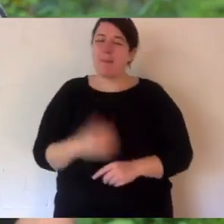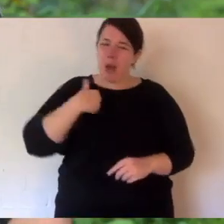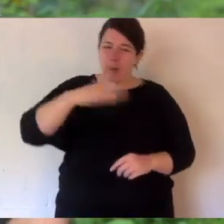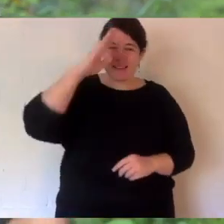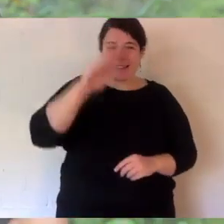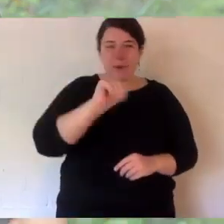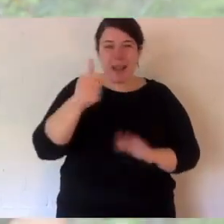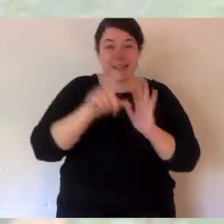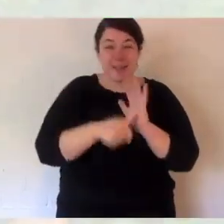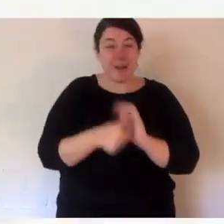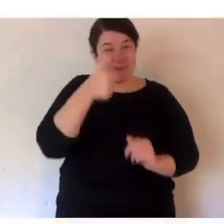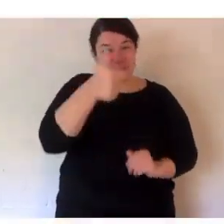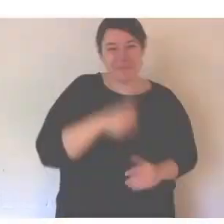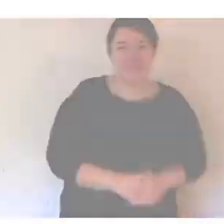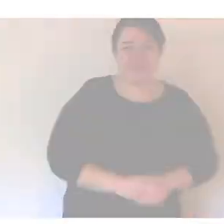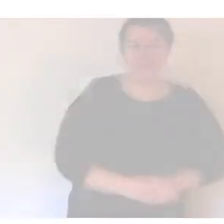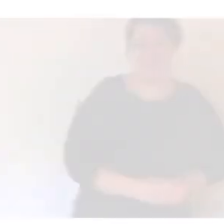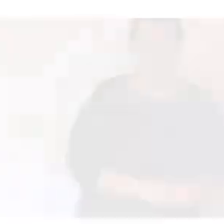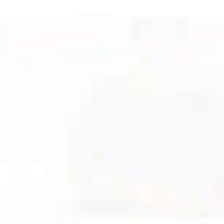you next time.